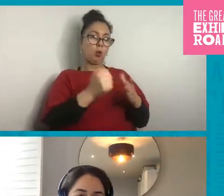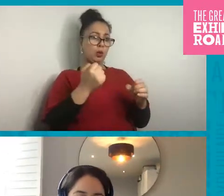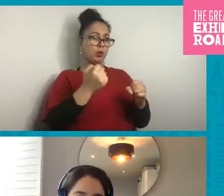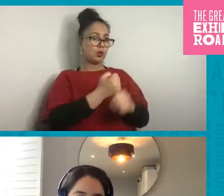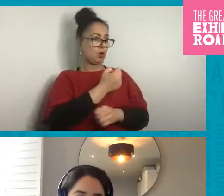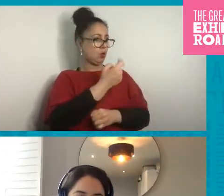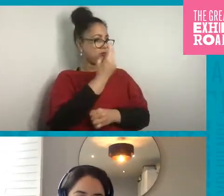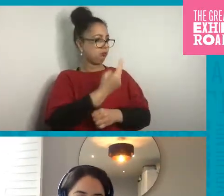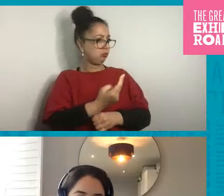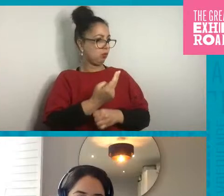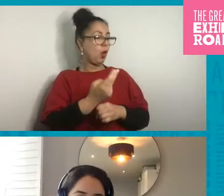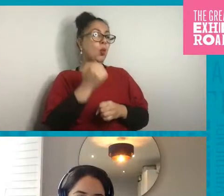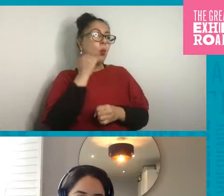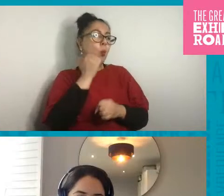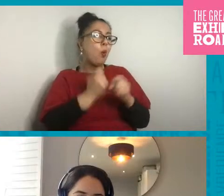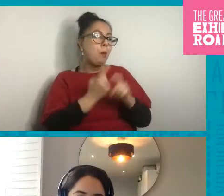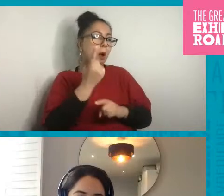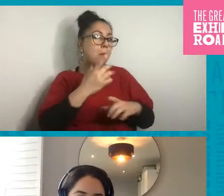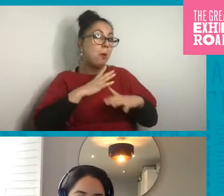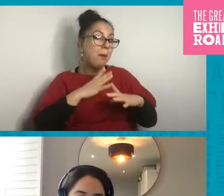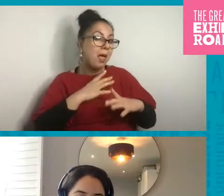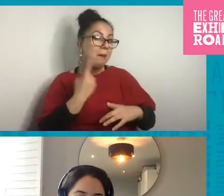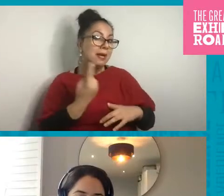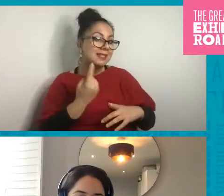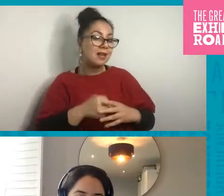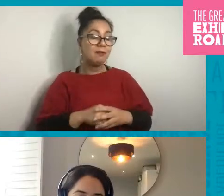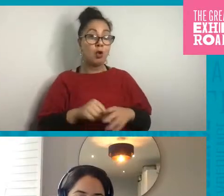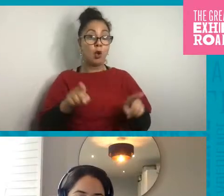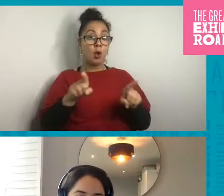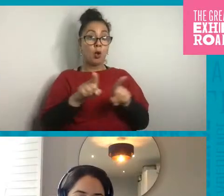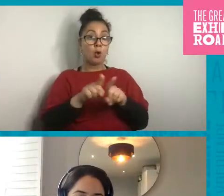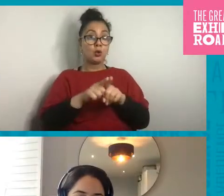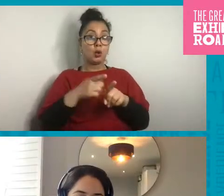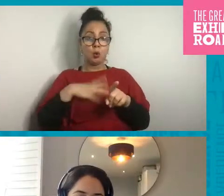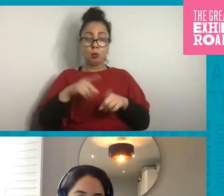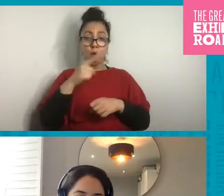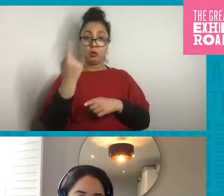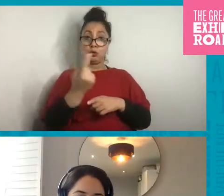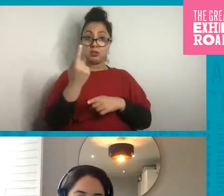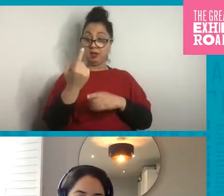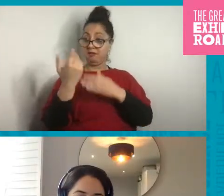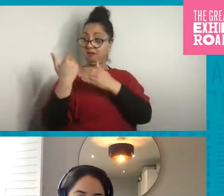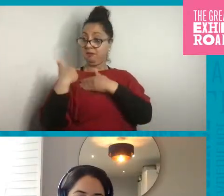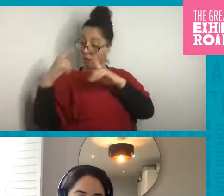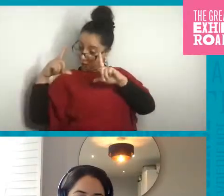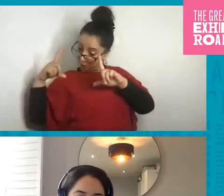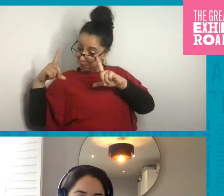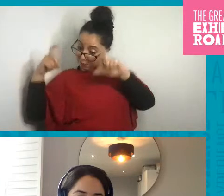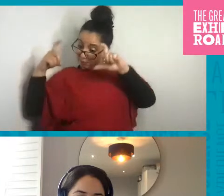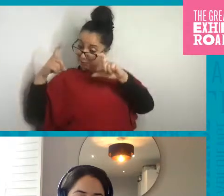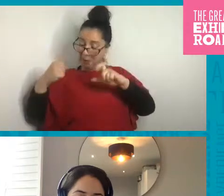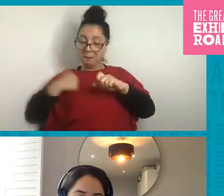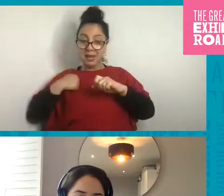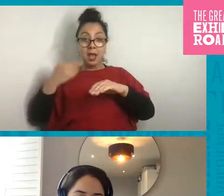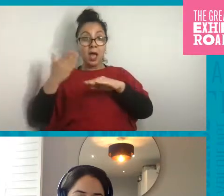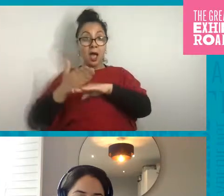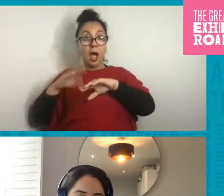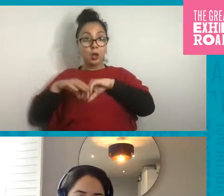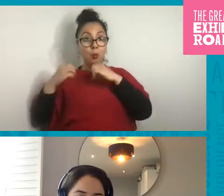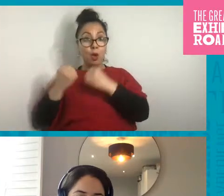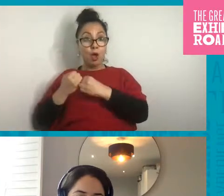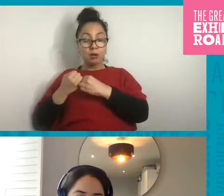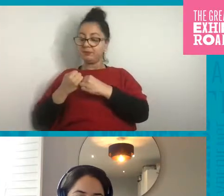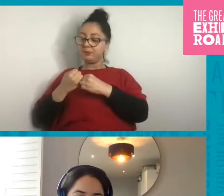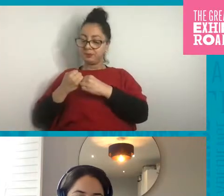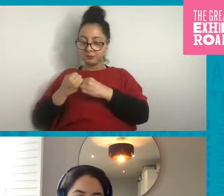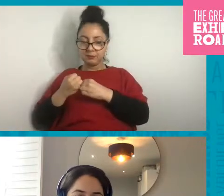We also would like you to take photographs of your artwork and we'll share them as we go